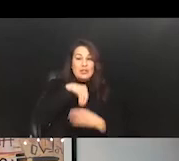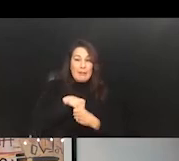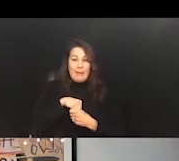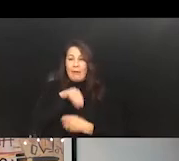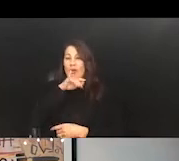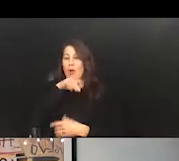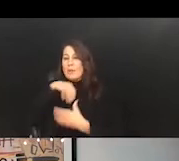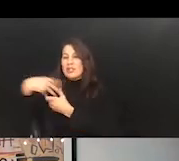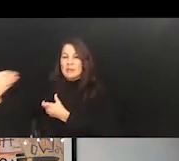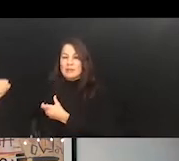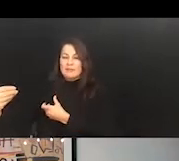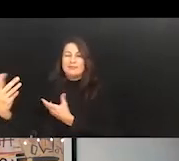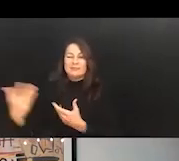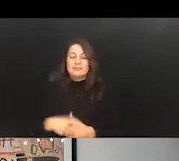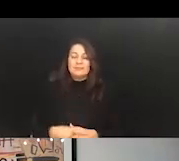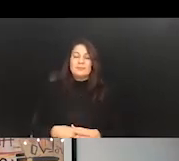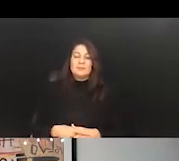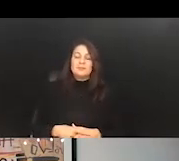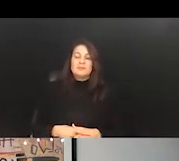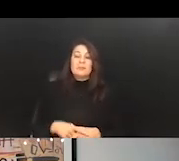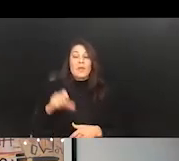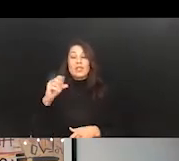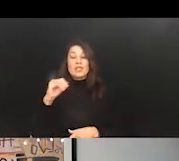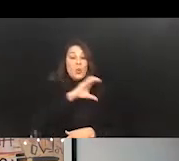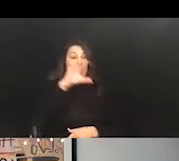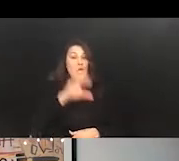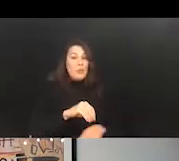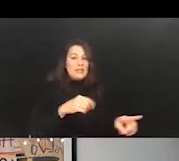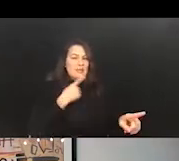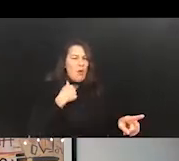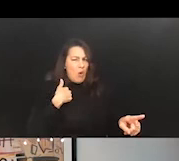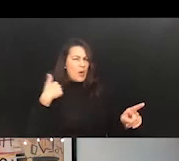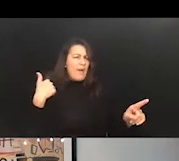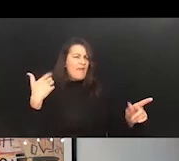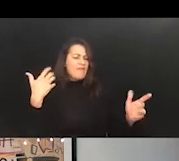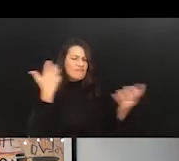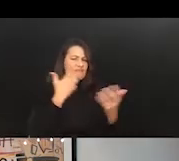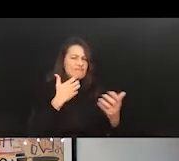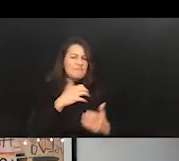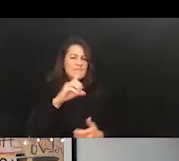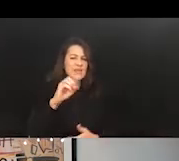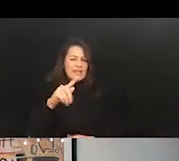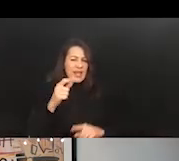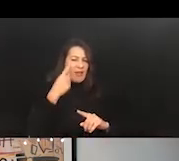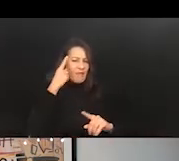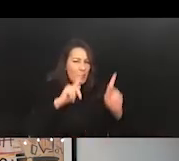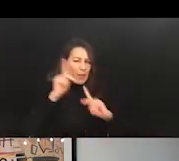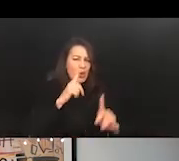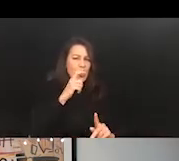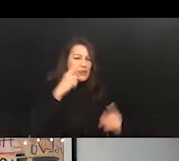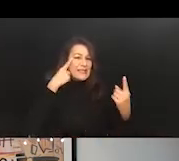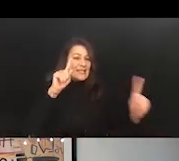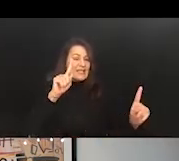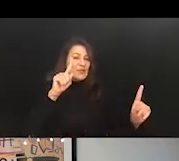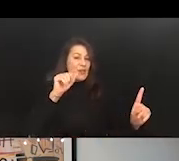may think, well, we've got this great data set of past employees that have been successful at this company. But if none of those were people with